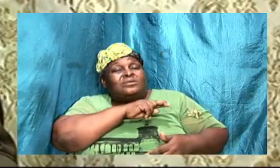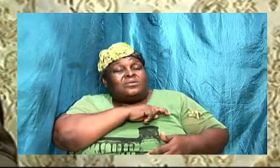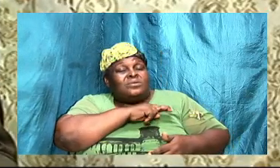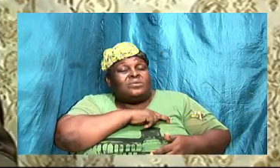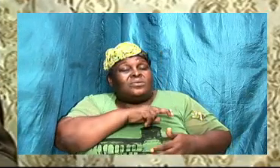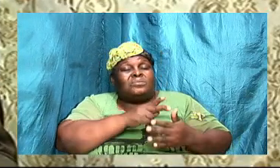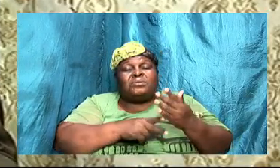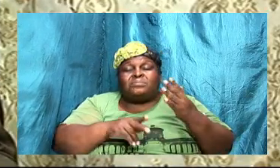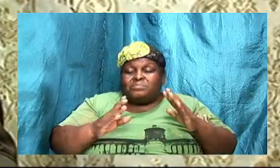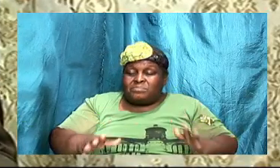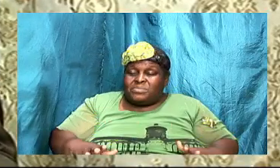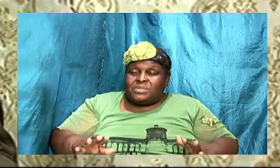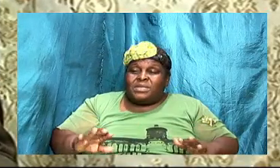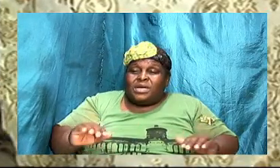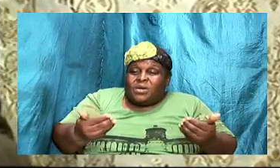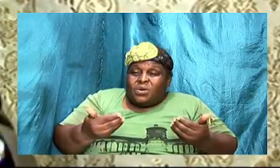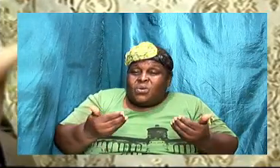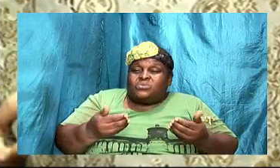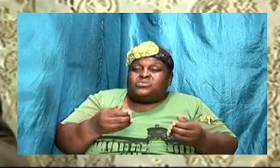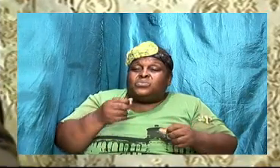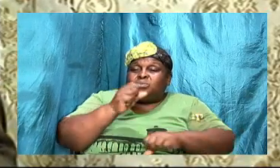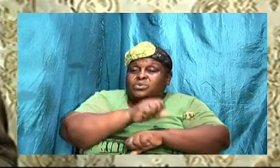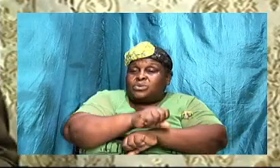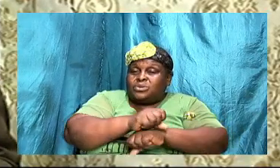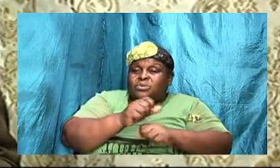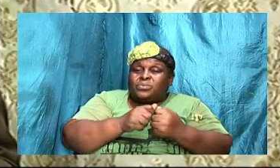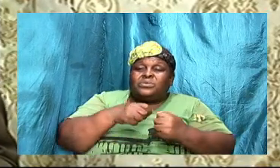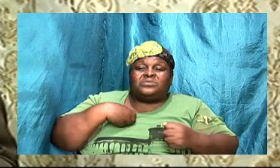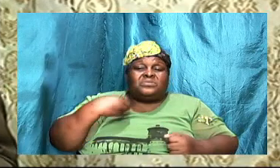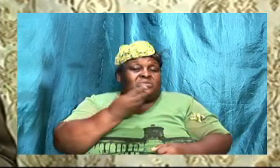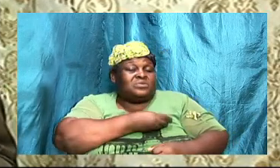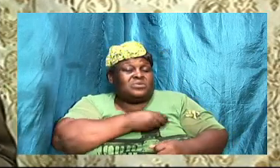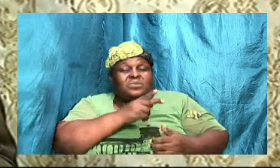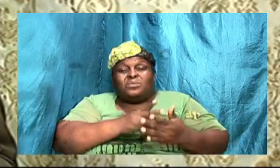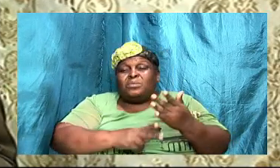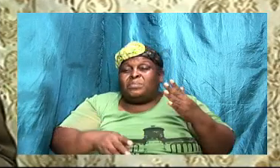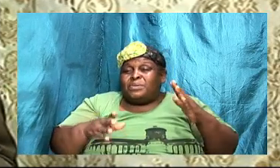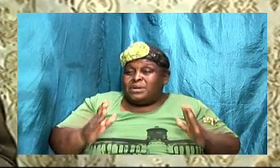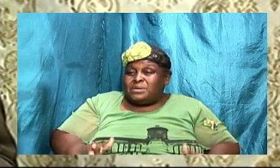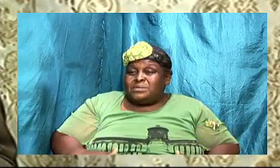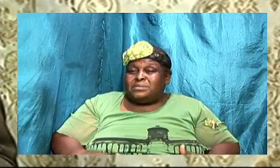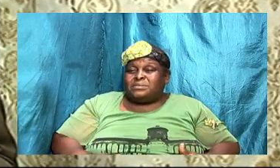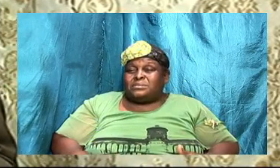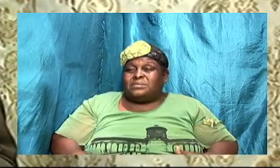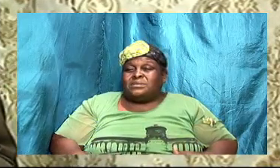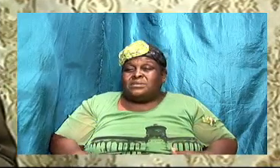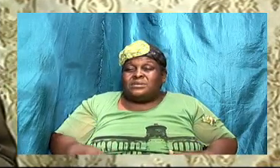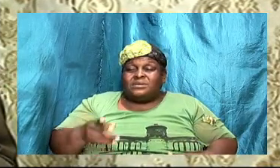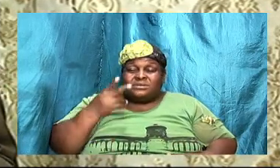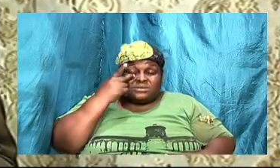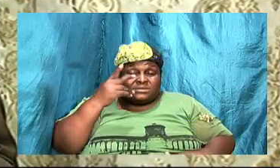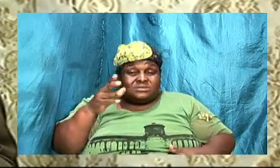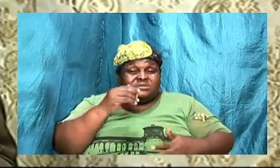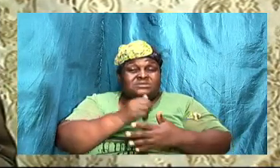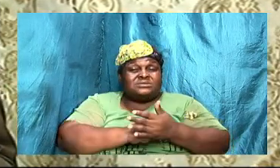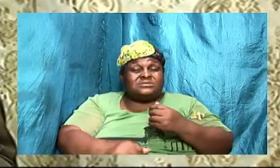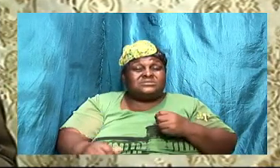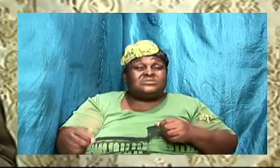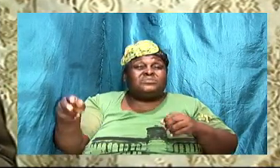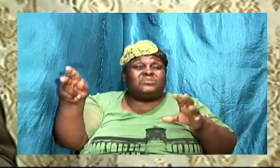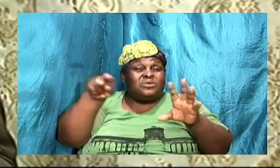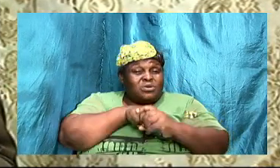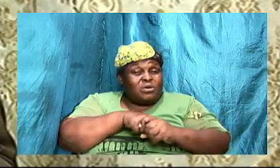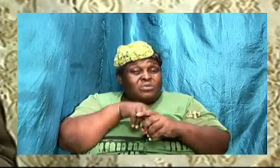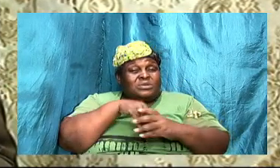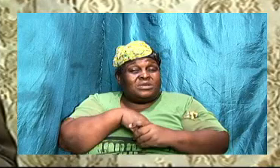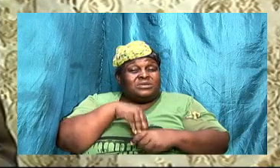partner so you see some couples in church and you think that these couples don't have